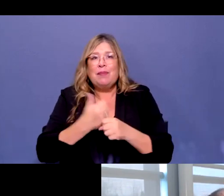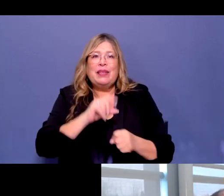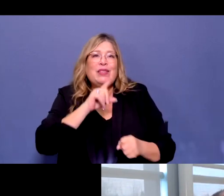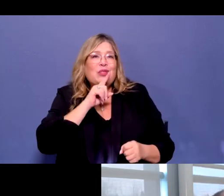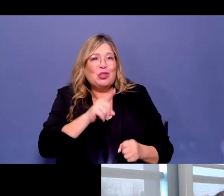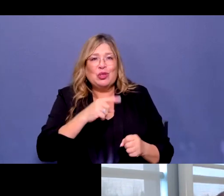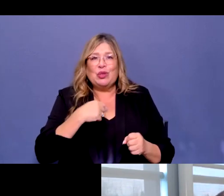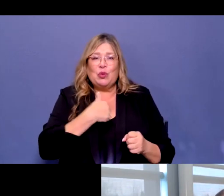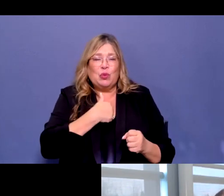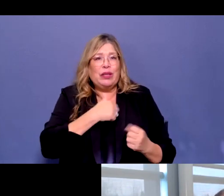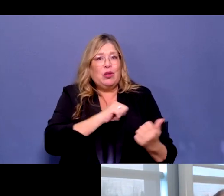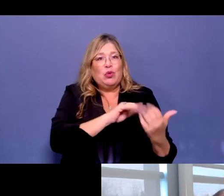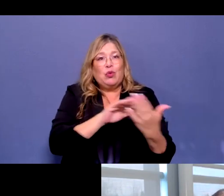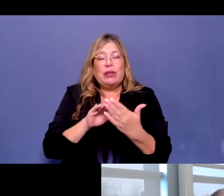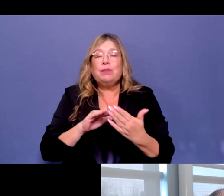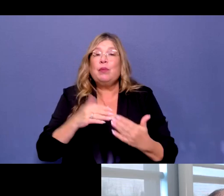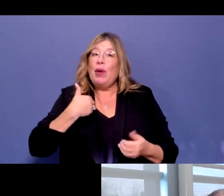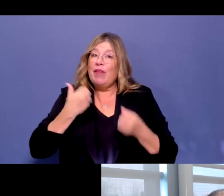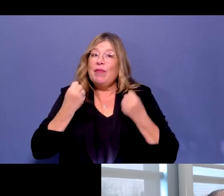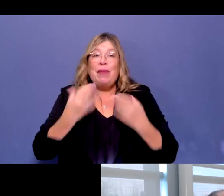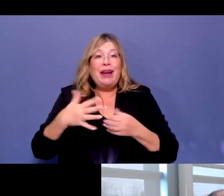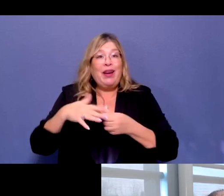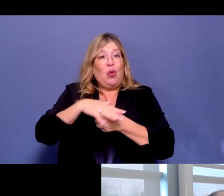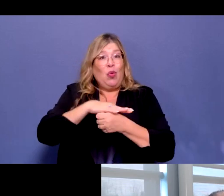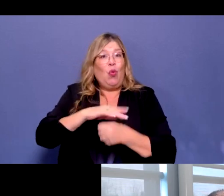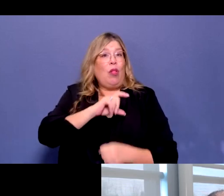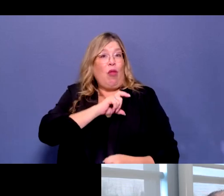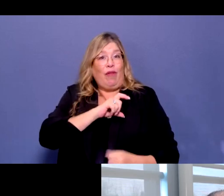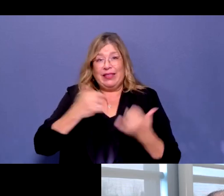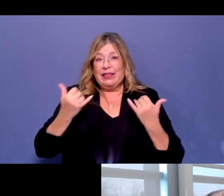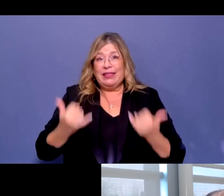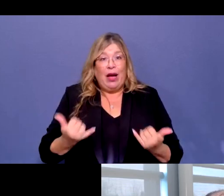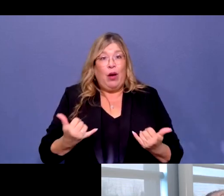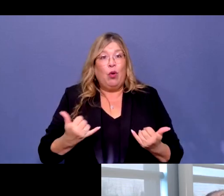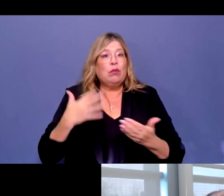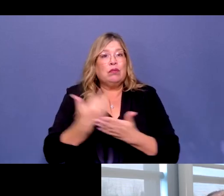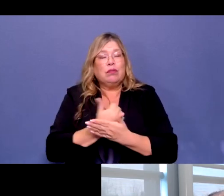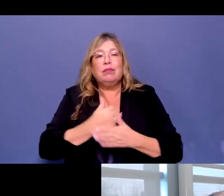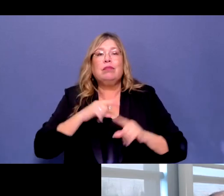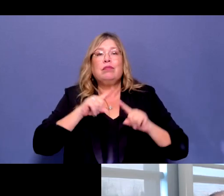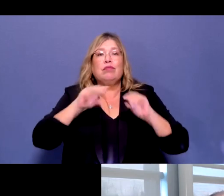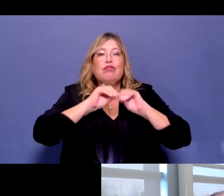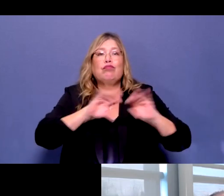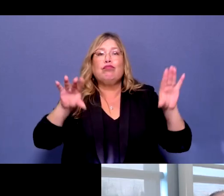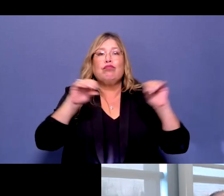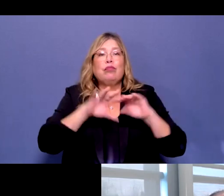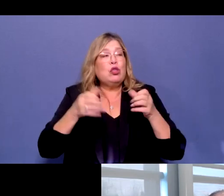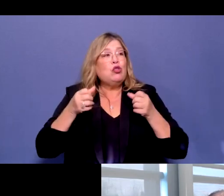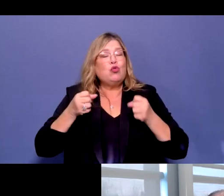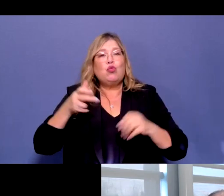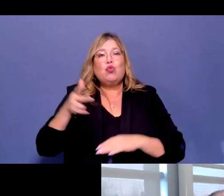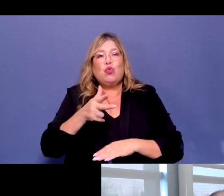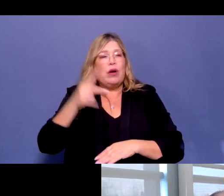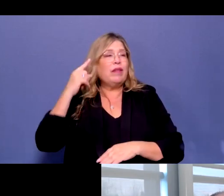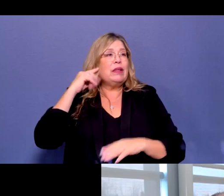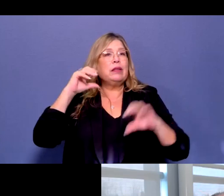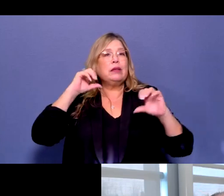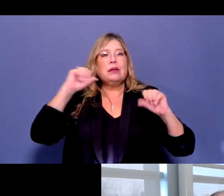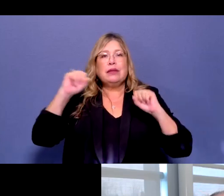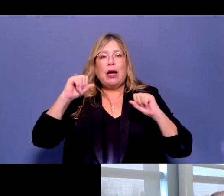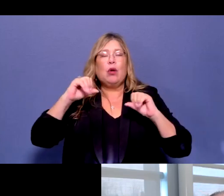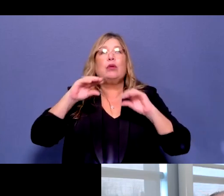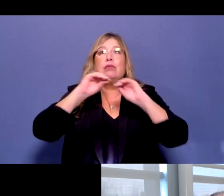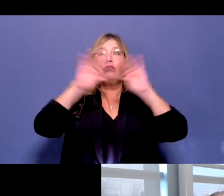There are many local law enforcement agencies are actually out today doing broadcast via speakers or driving through or going tent to tent